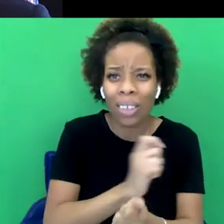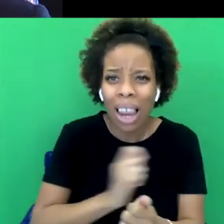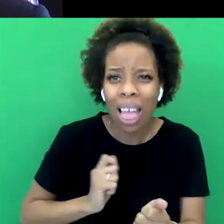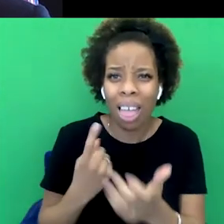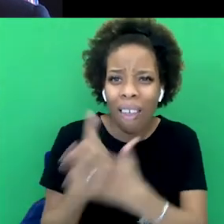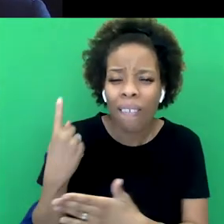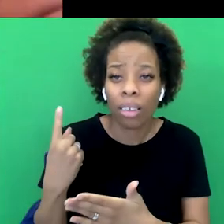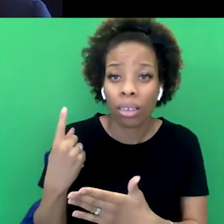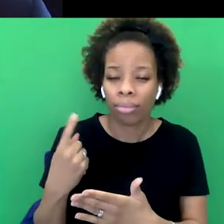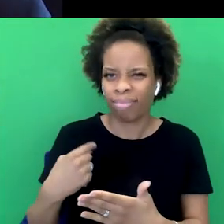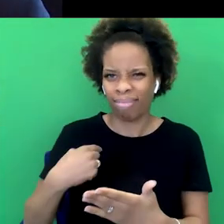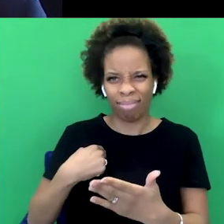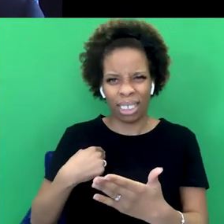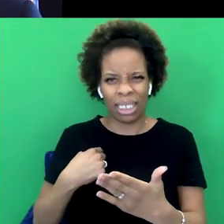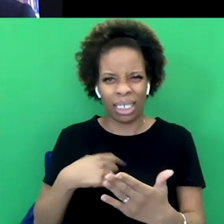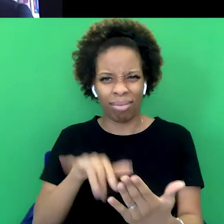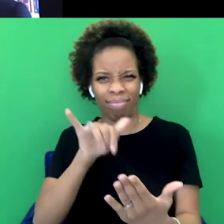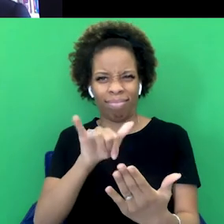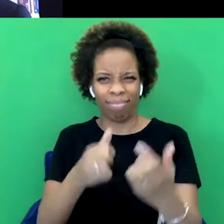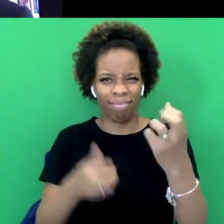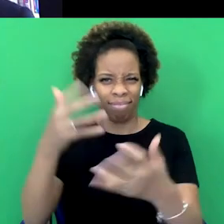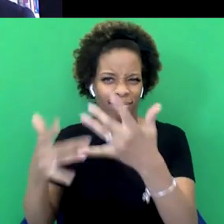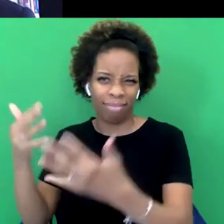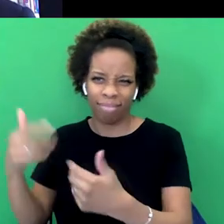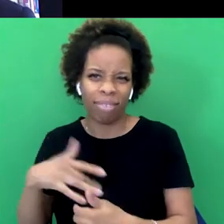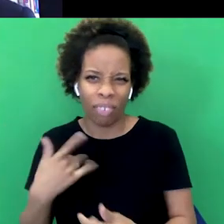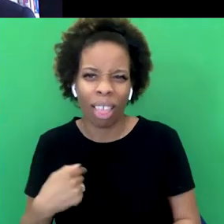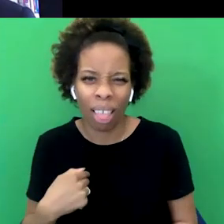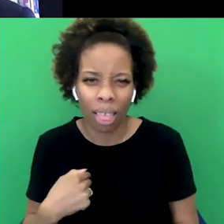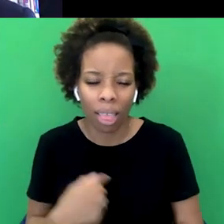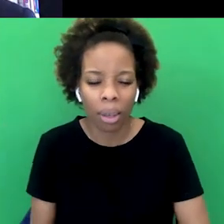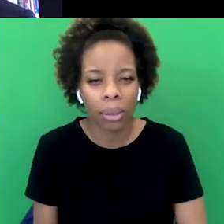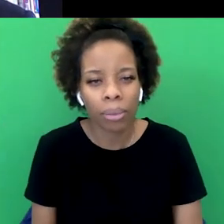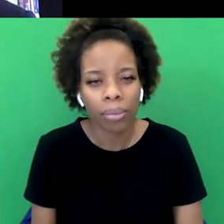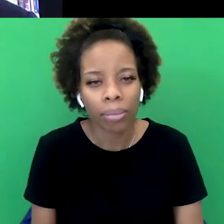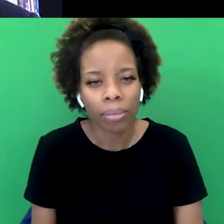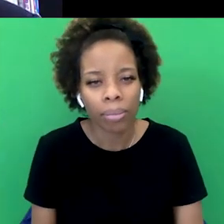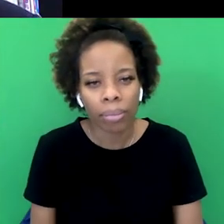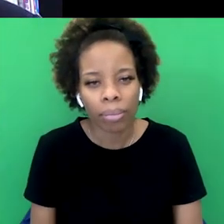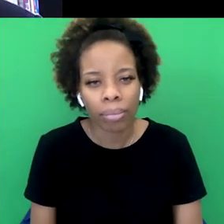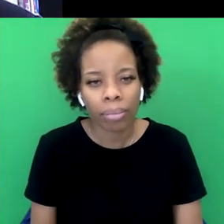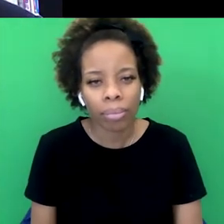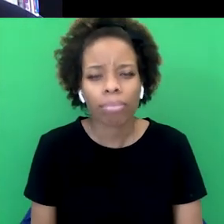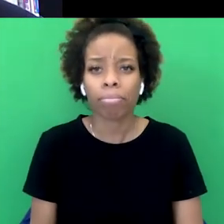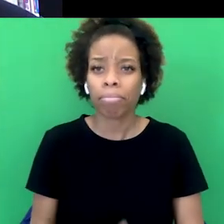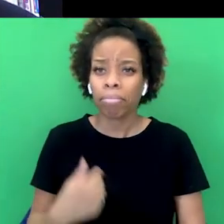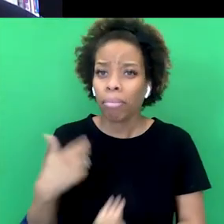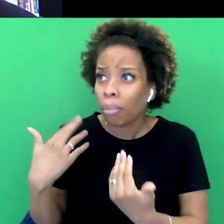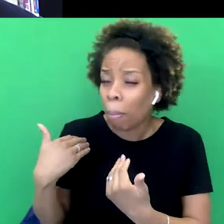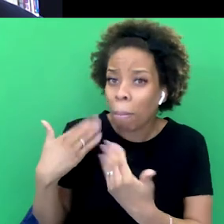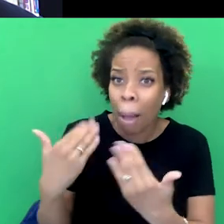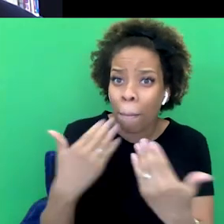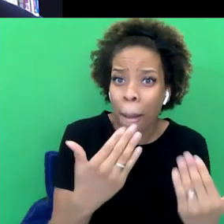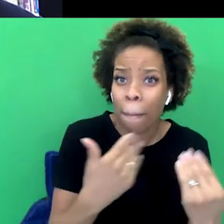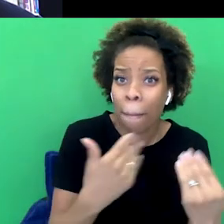But the important thing, surely, isn't, at this point, think it isn't reparations as such, but it's understanding